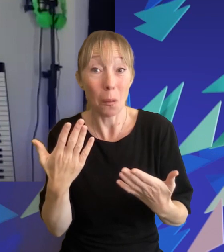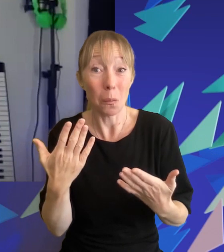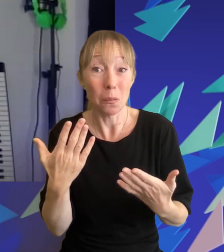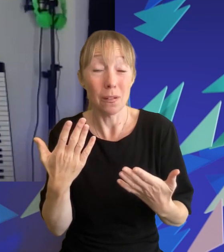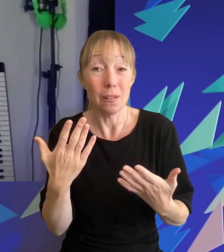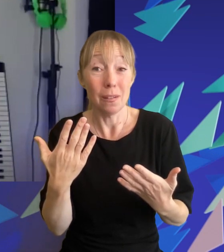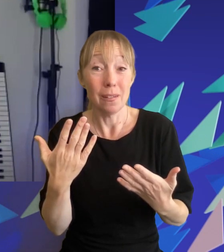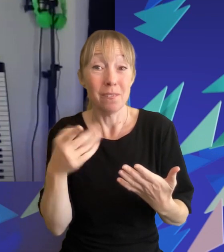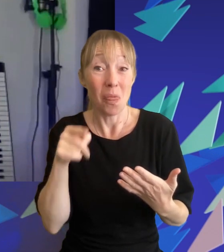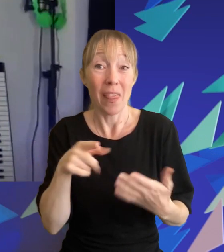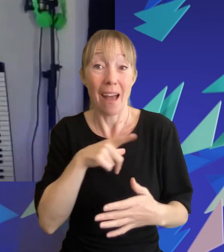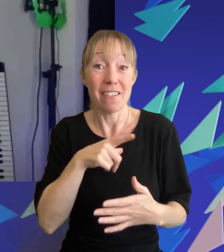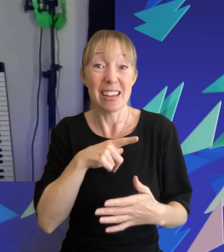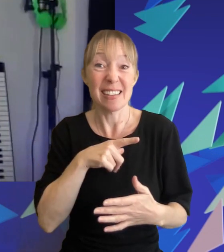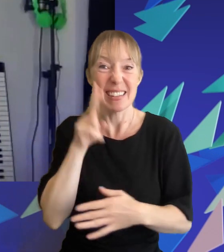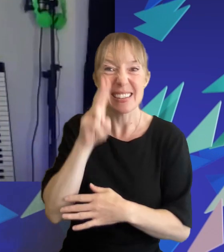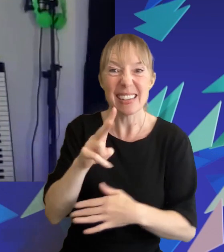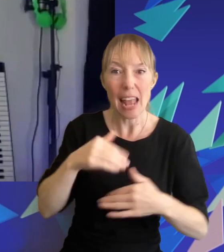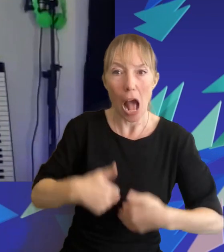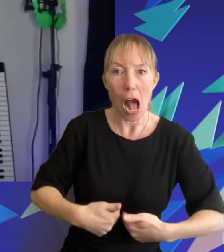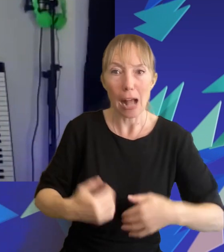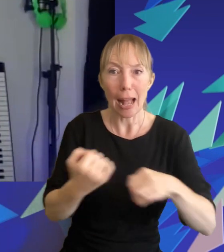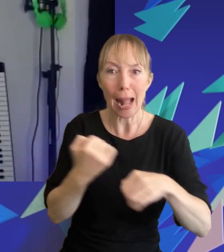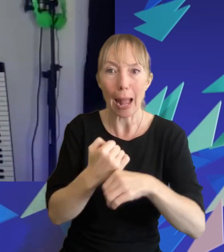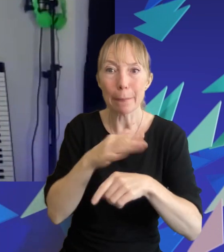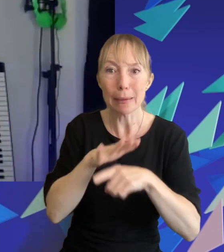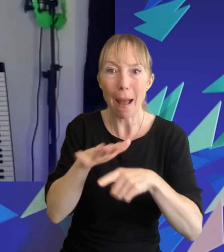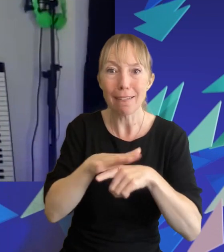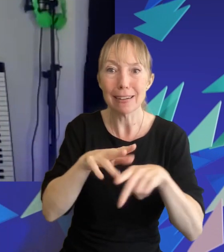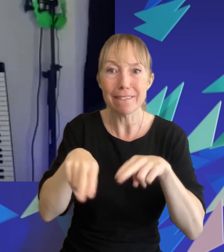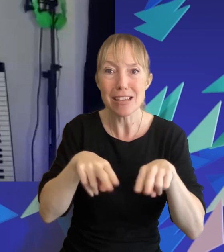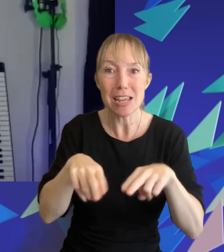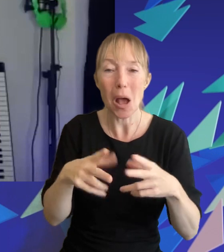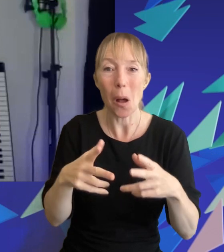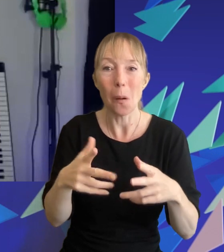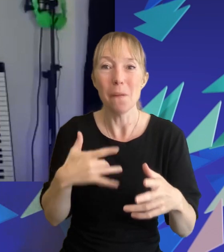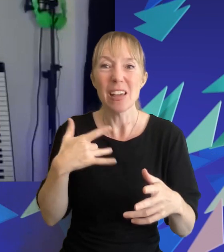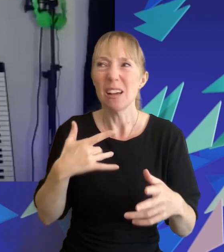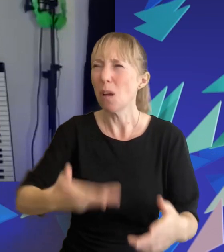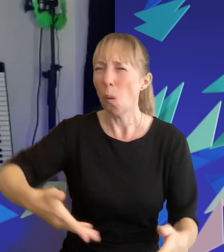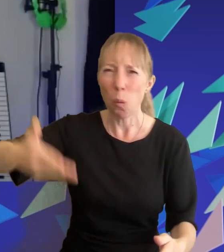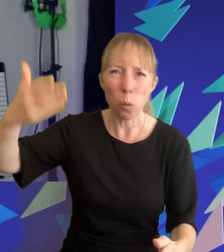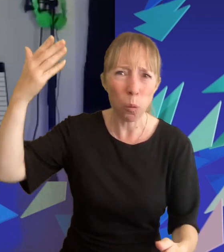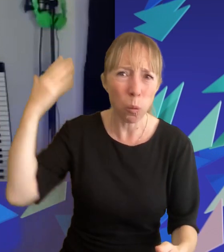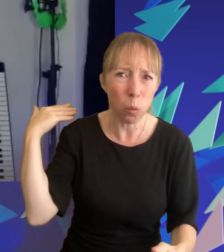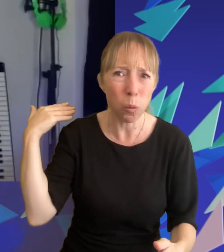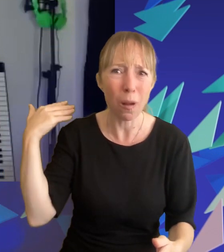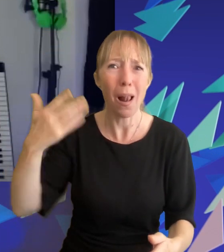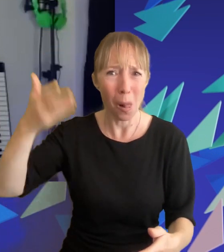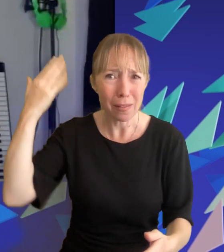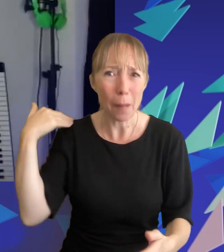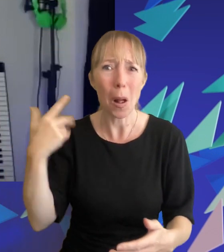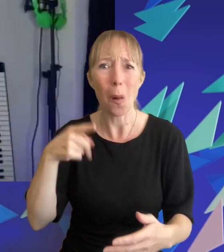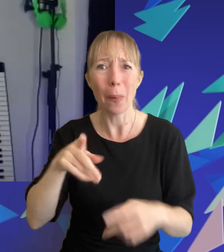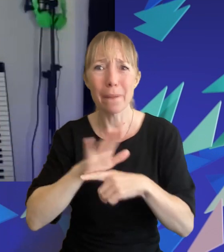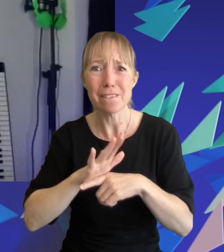because it does people see a hunger games parody video and it feels like a lifetime ago that those uh movies